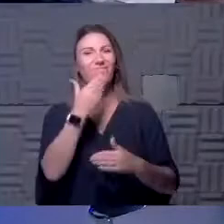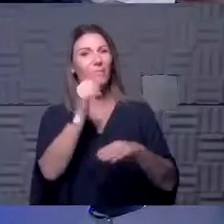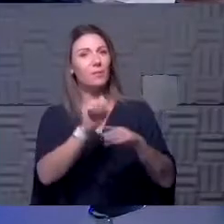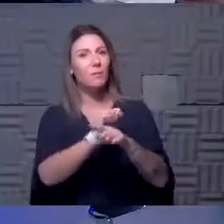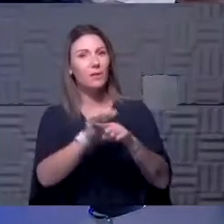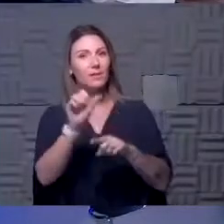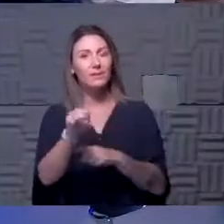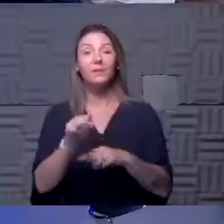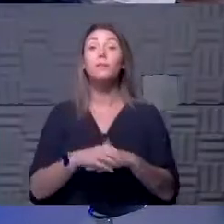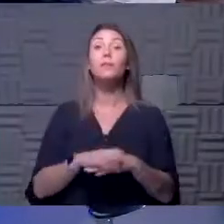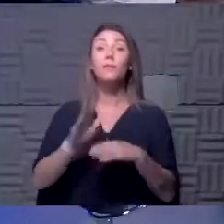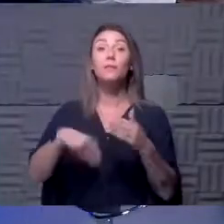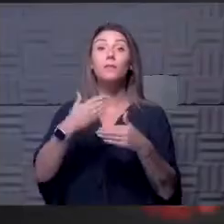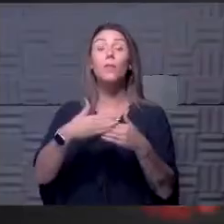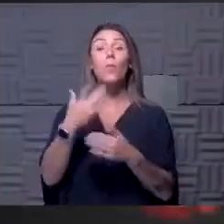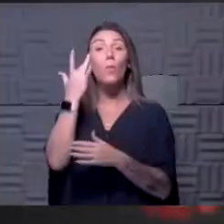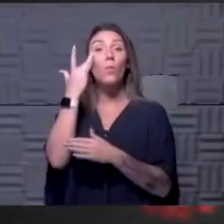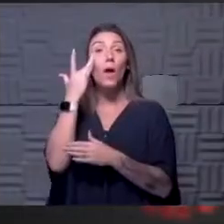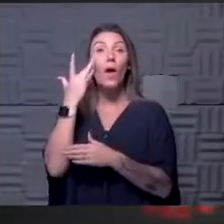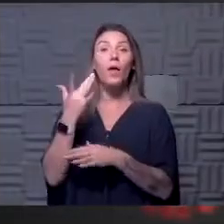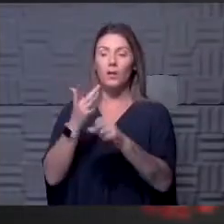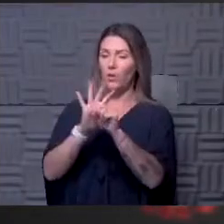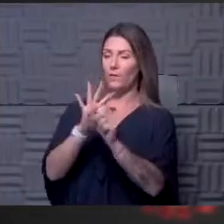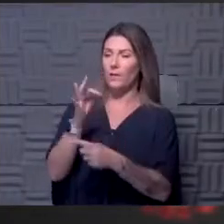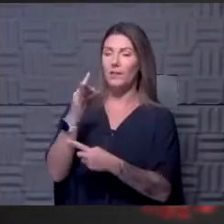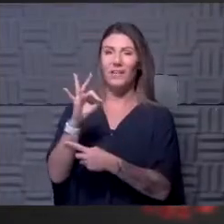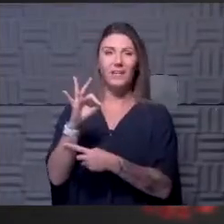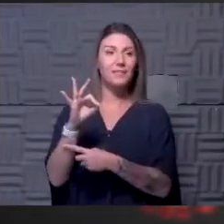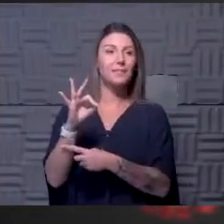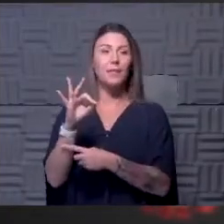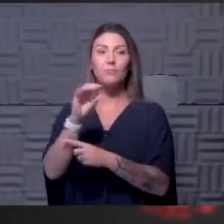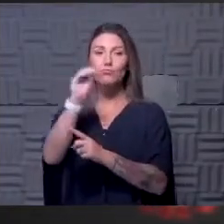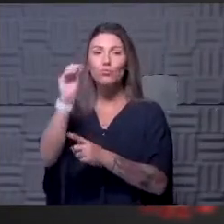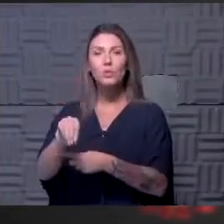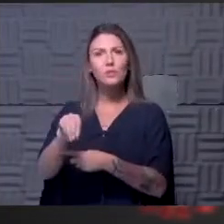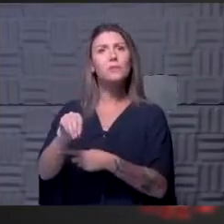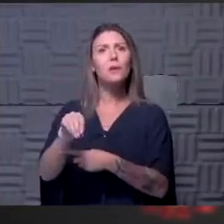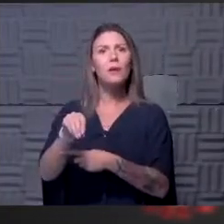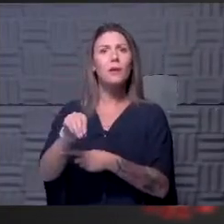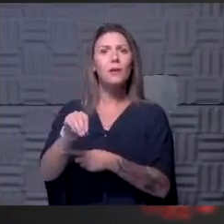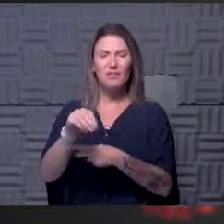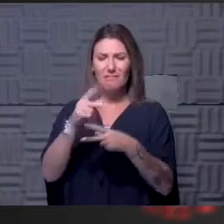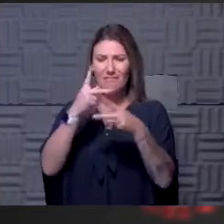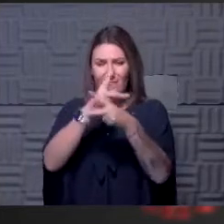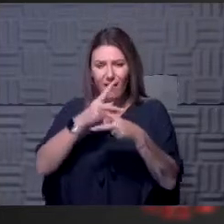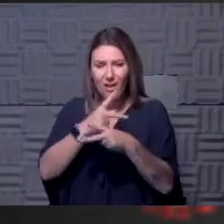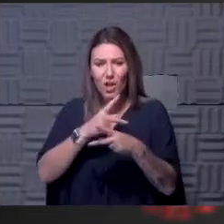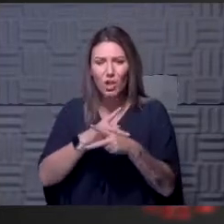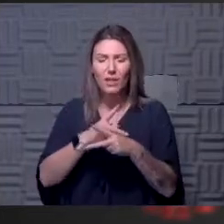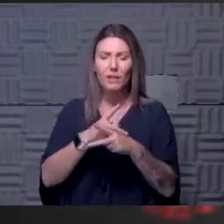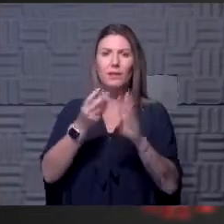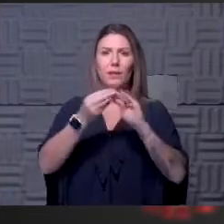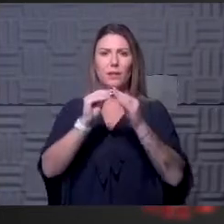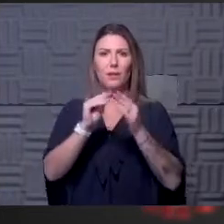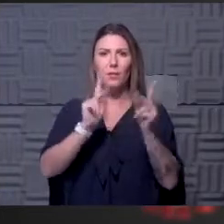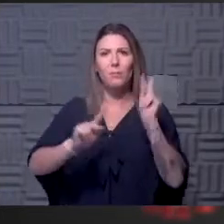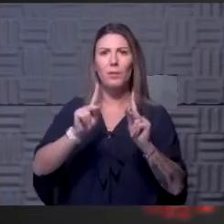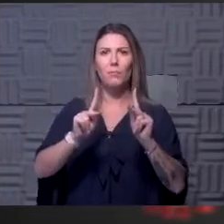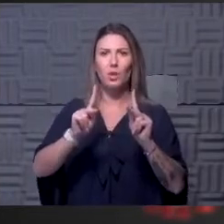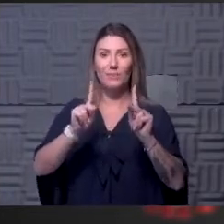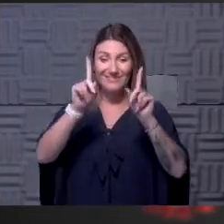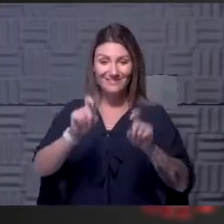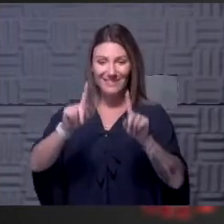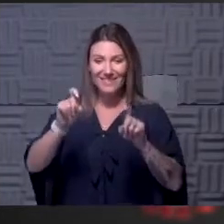question today. Why is COVID-19 percent positivity calculated using the number of people tested rather than the general